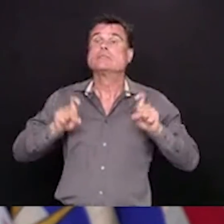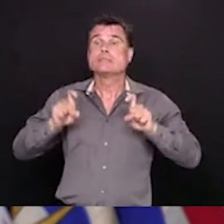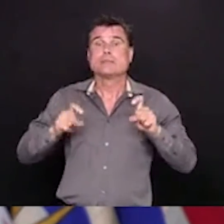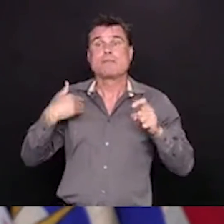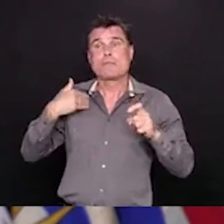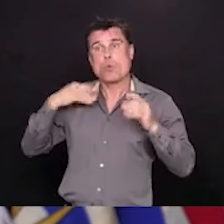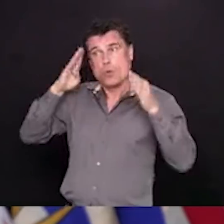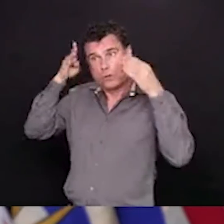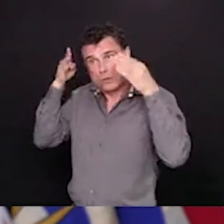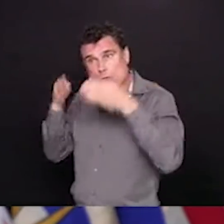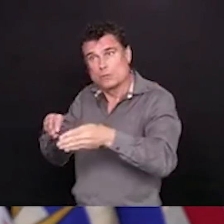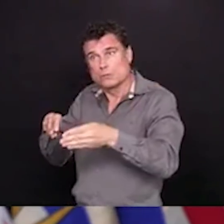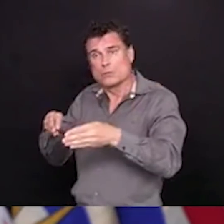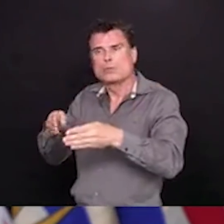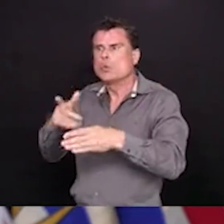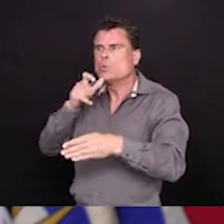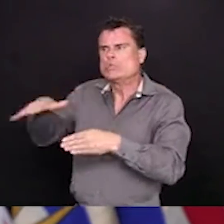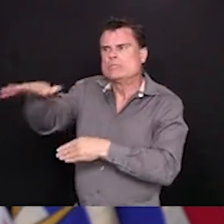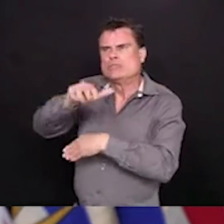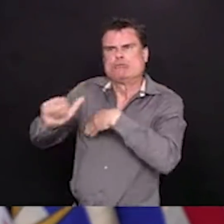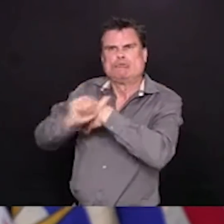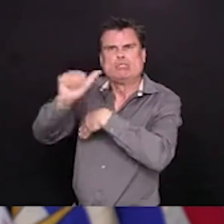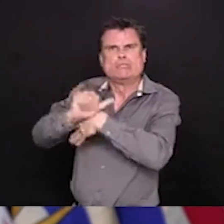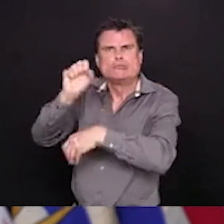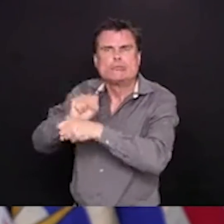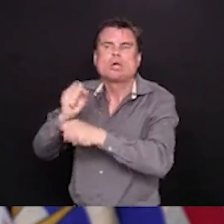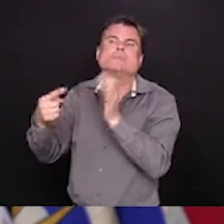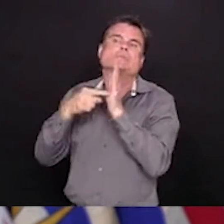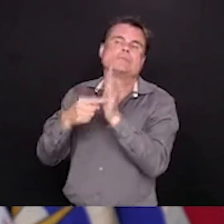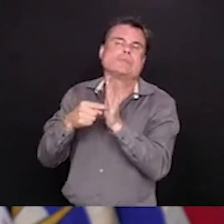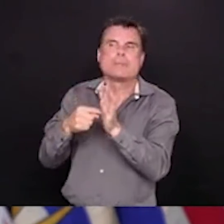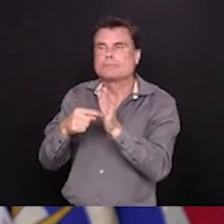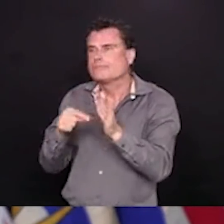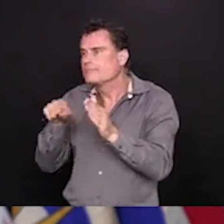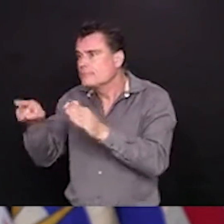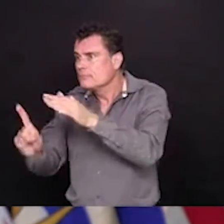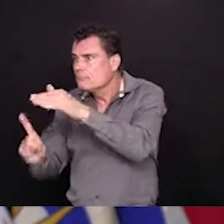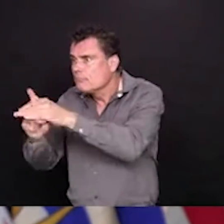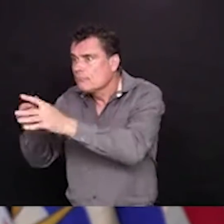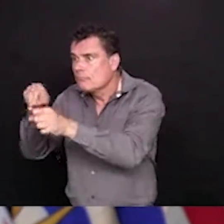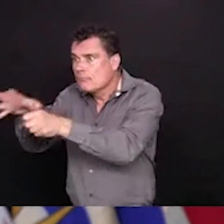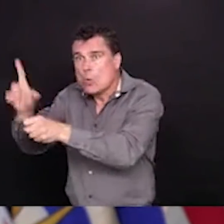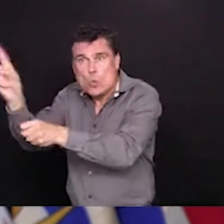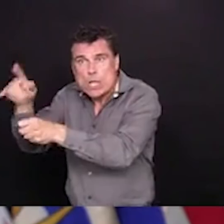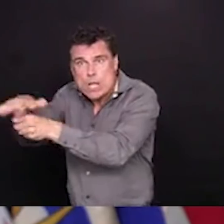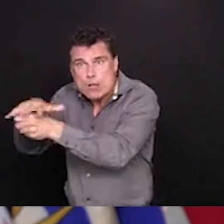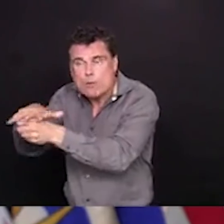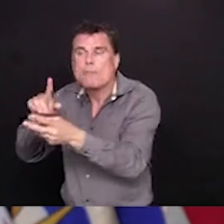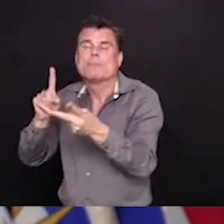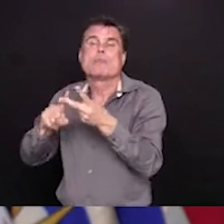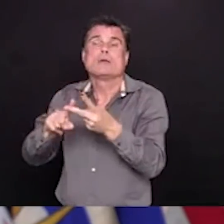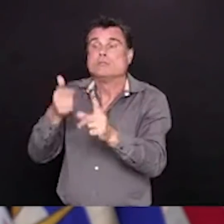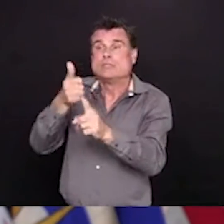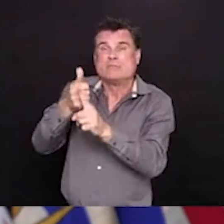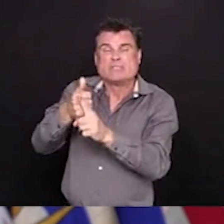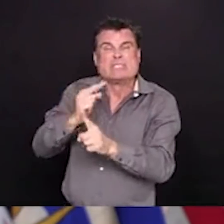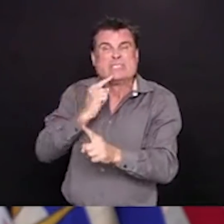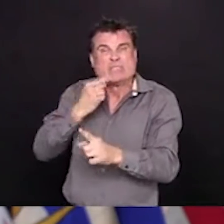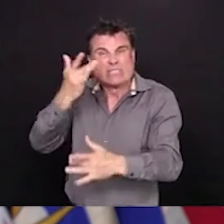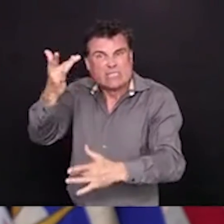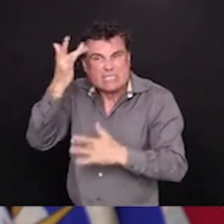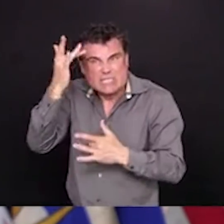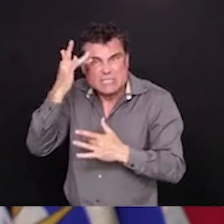particularly outbreaks, those who were critically ill or needed hospitalization, healthcare workers and people in long-term care.